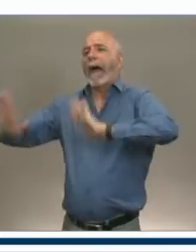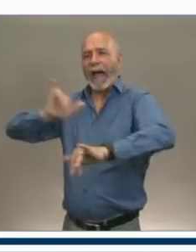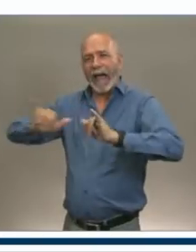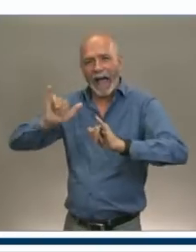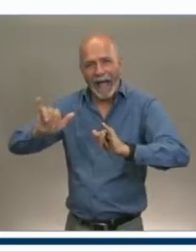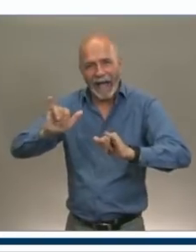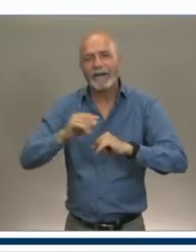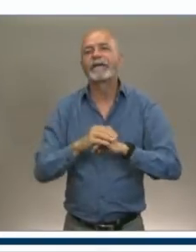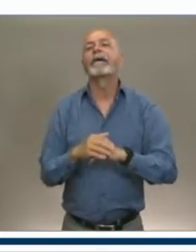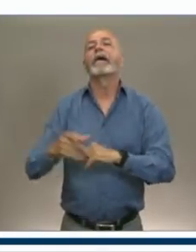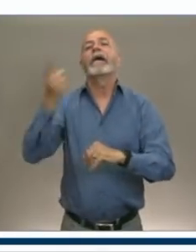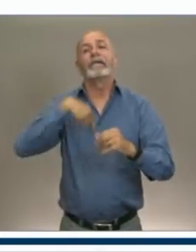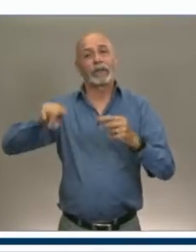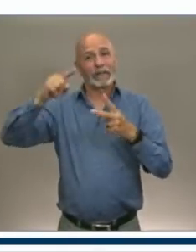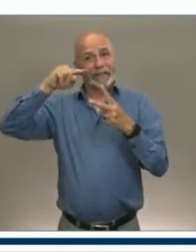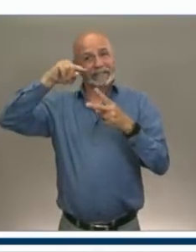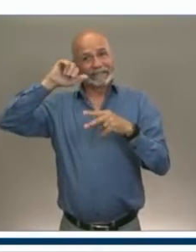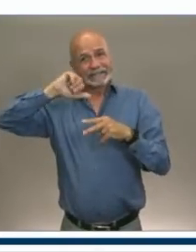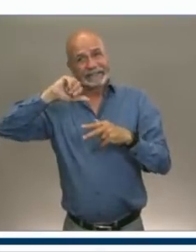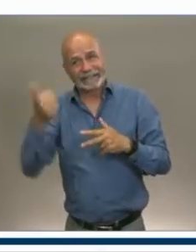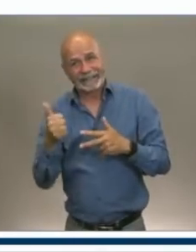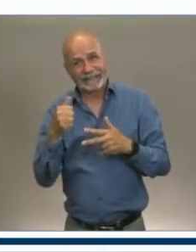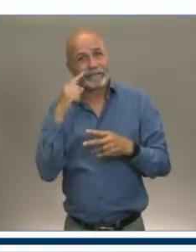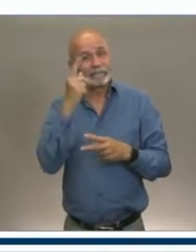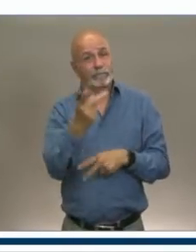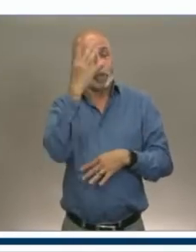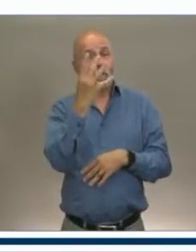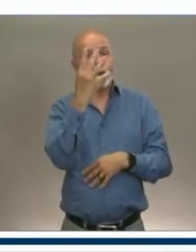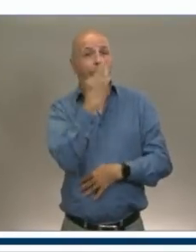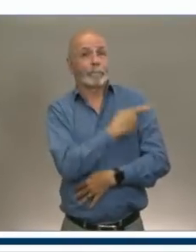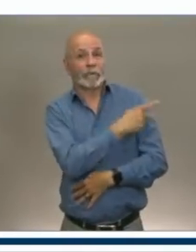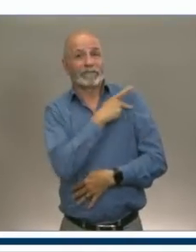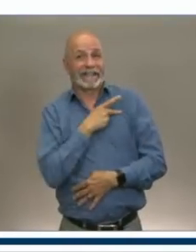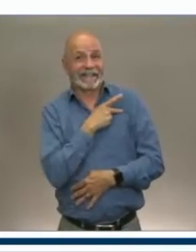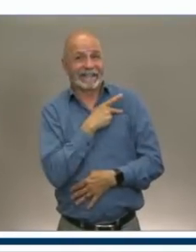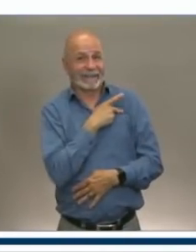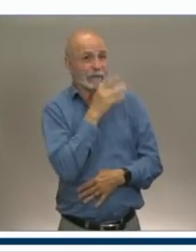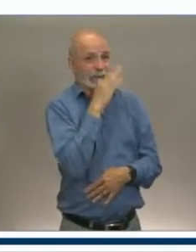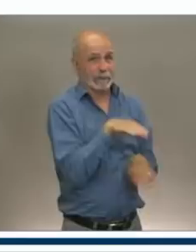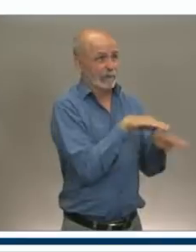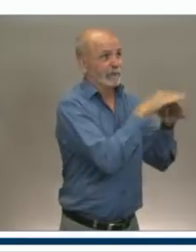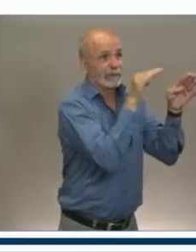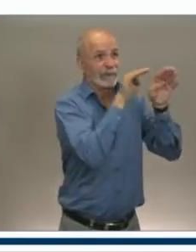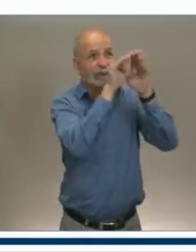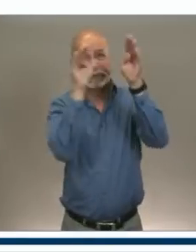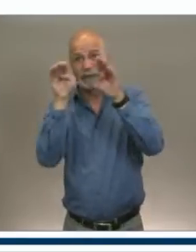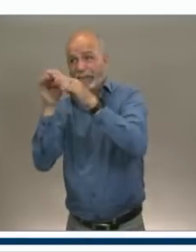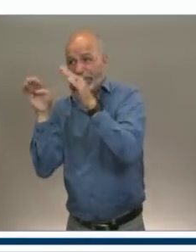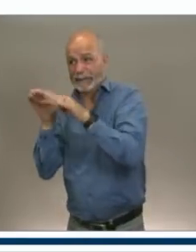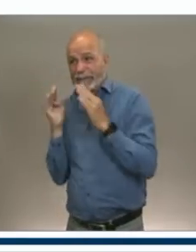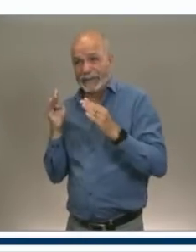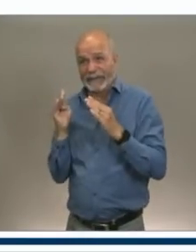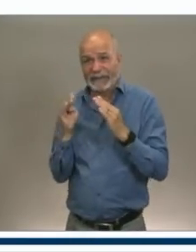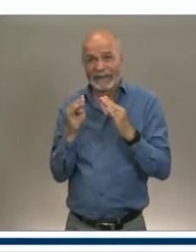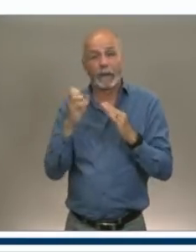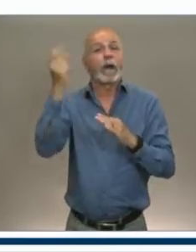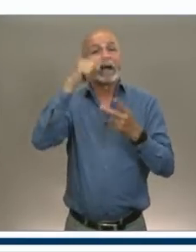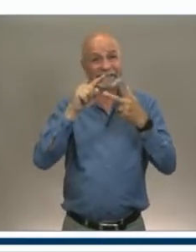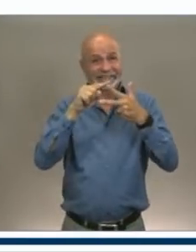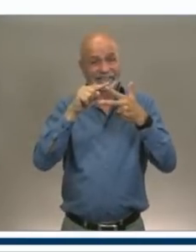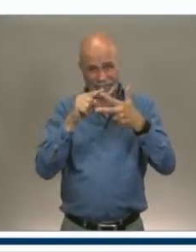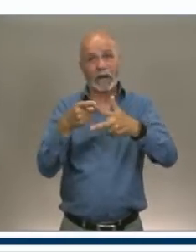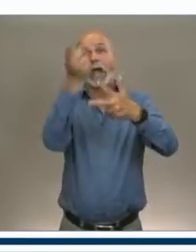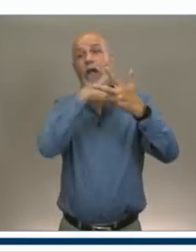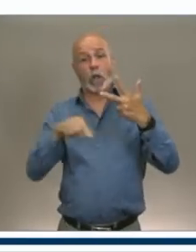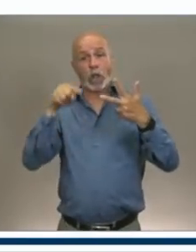marketing to Atlantic Canadians. That opening is happening in a very short term. And we're also rolling out our marketing across the